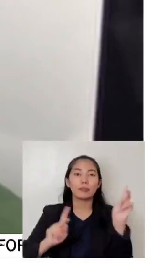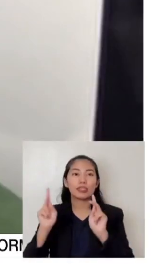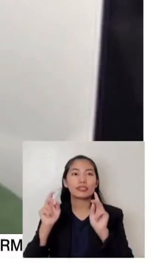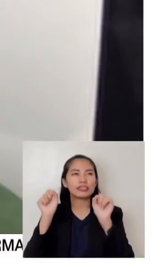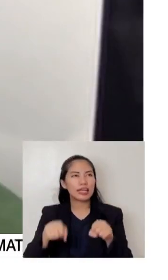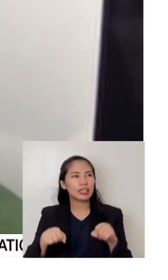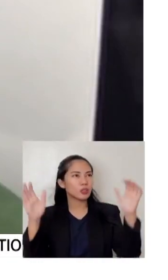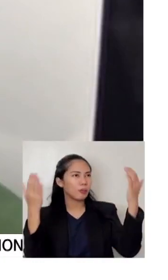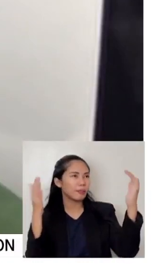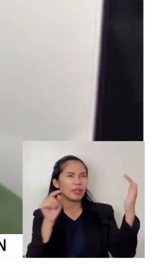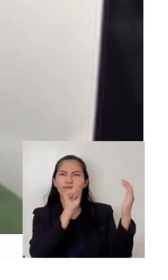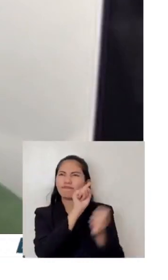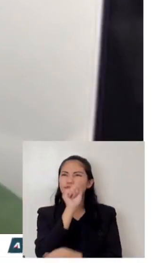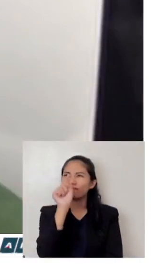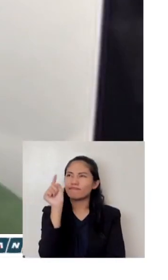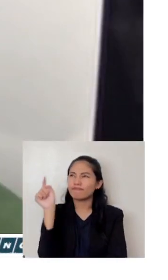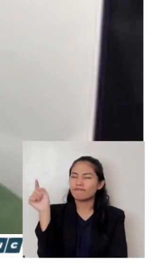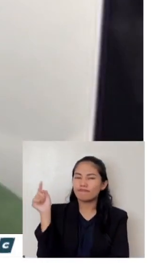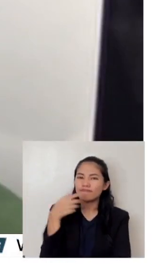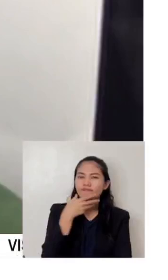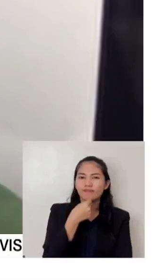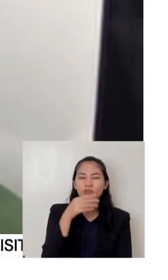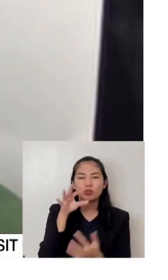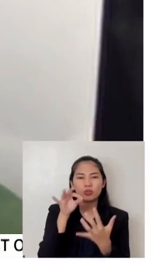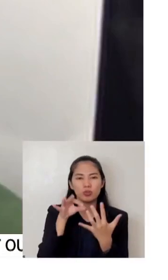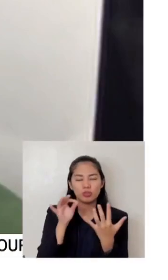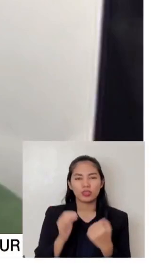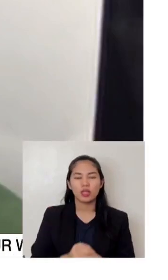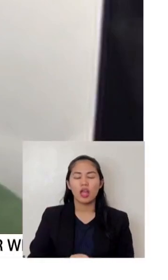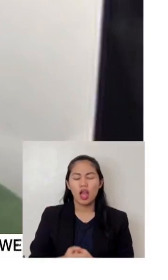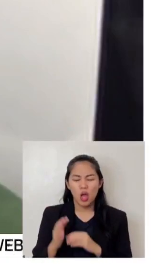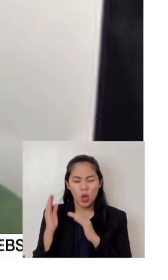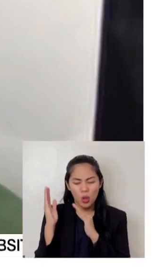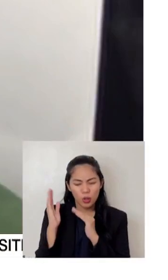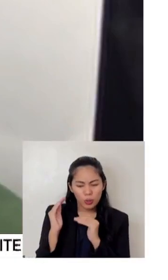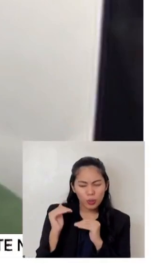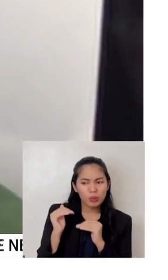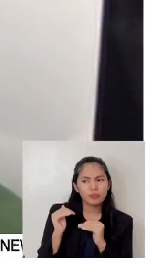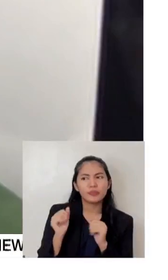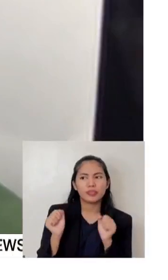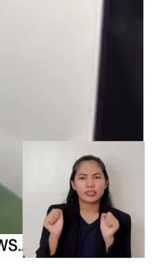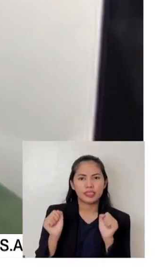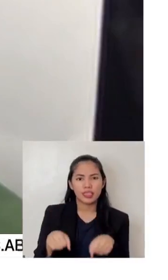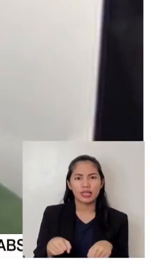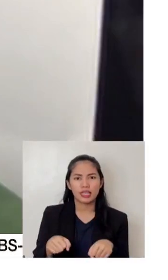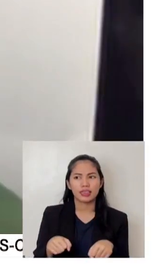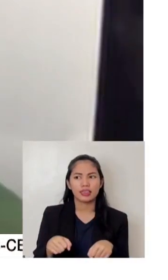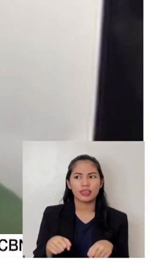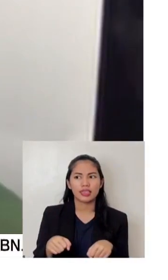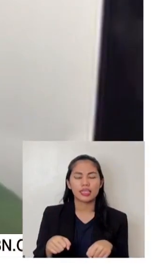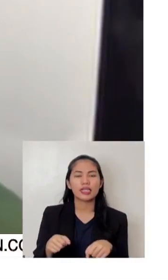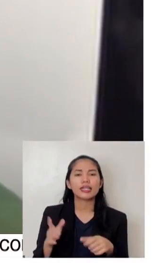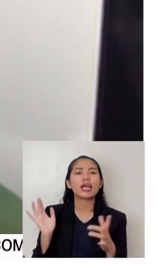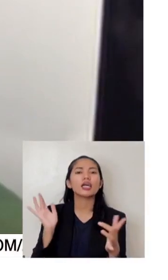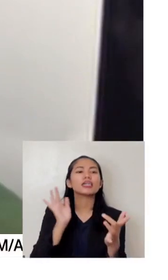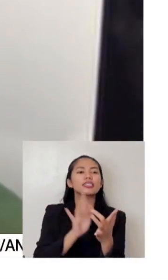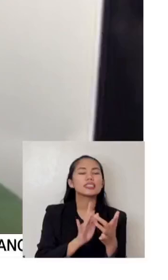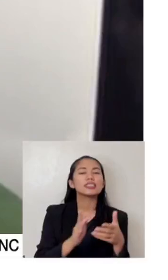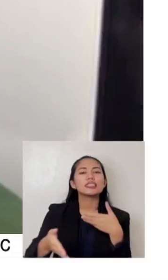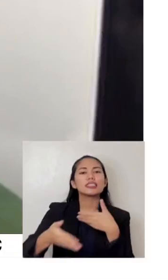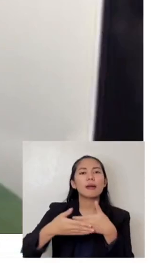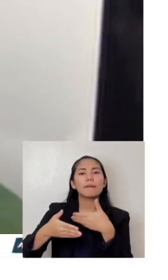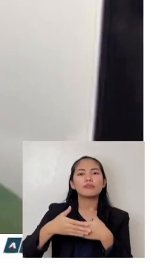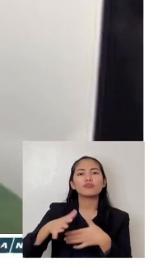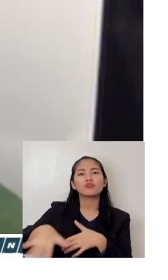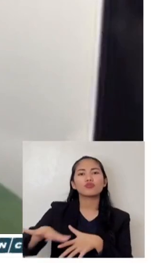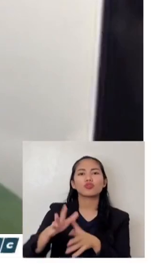I just hope that it can be done. I don't know, reaching out to the lower groups of our countrymen so